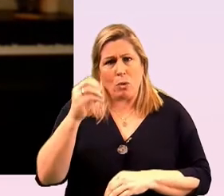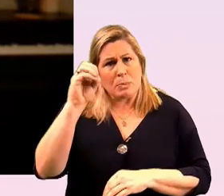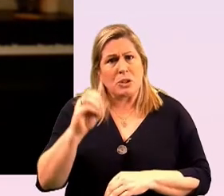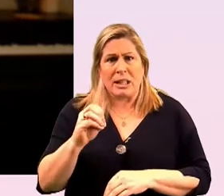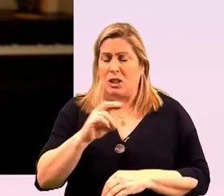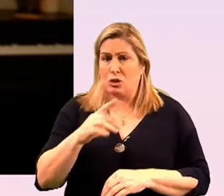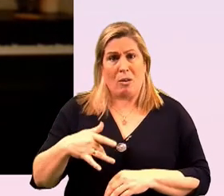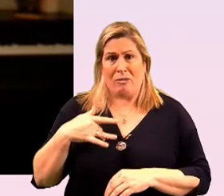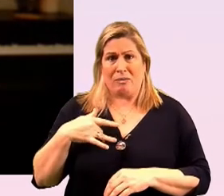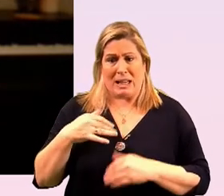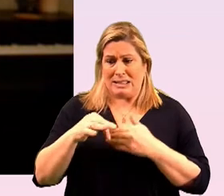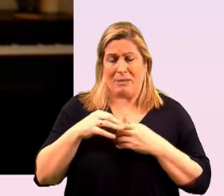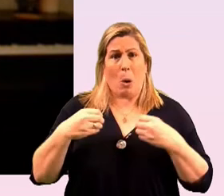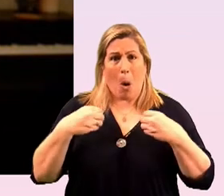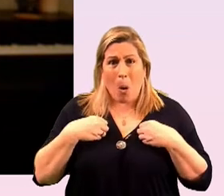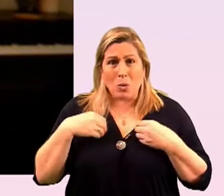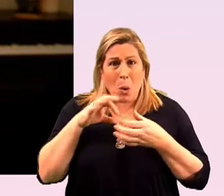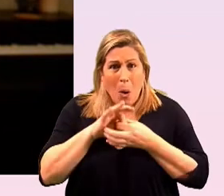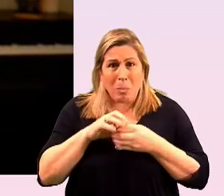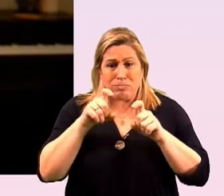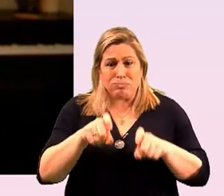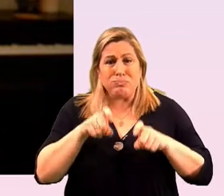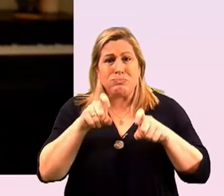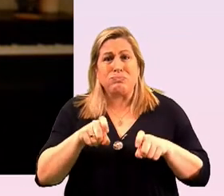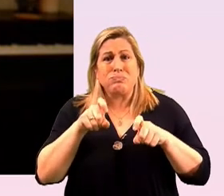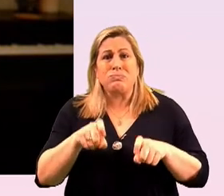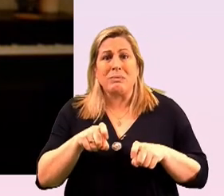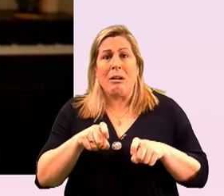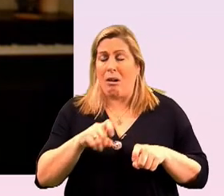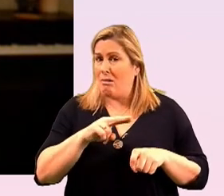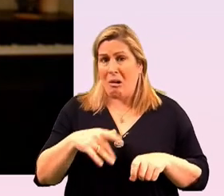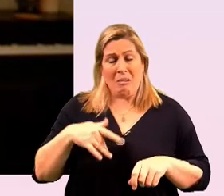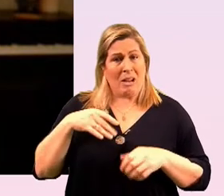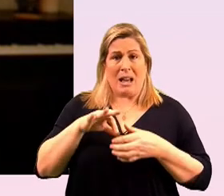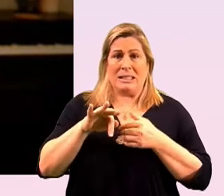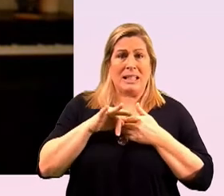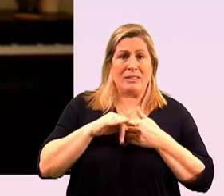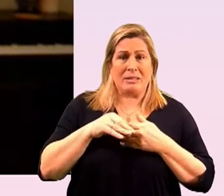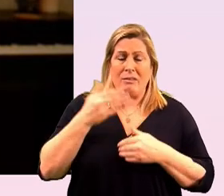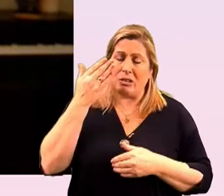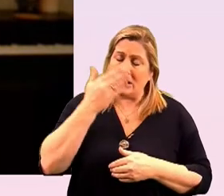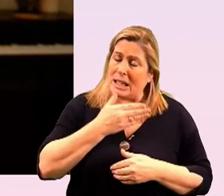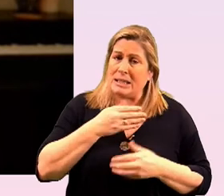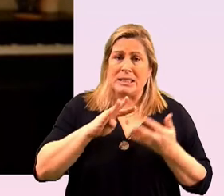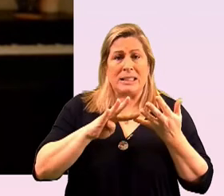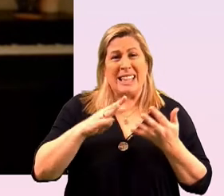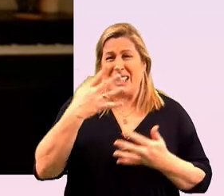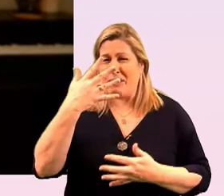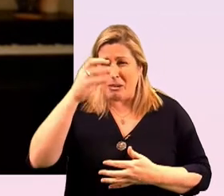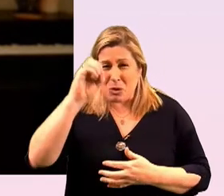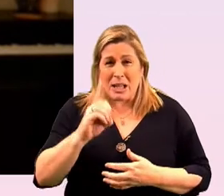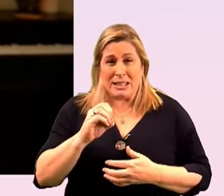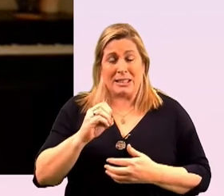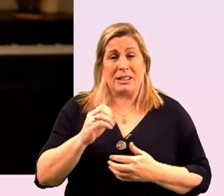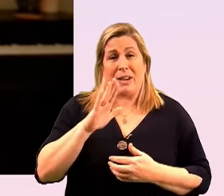their own home when they're forced to be there and not to leave and very sadly 95 of lgbt young people are suffering